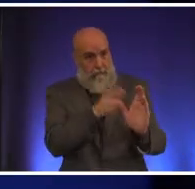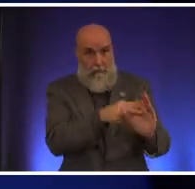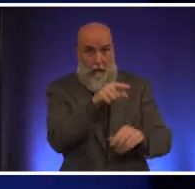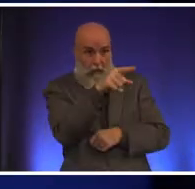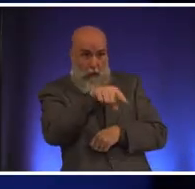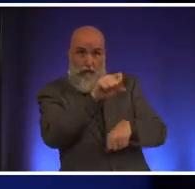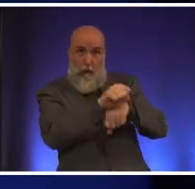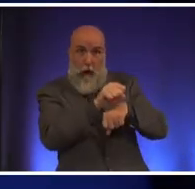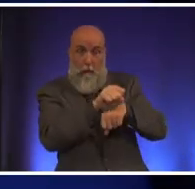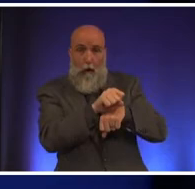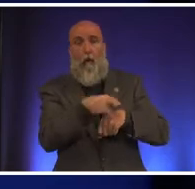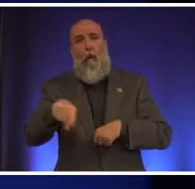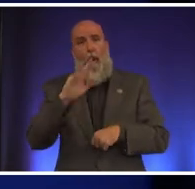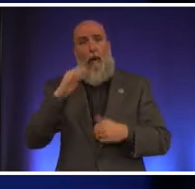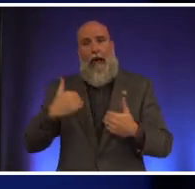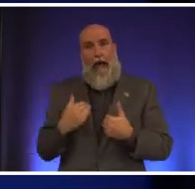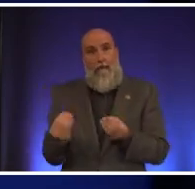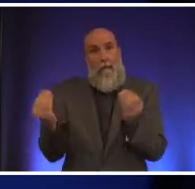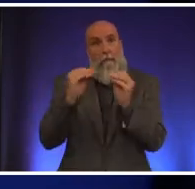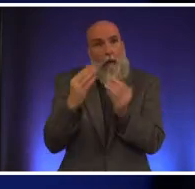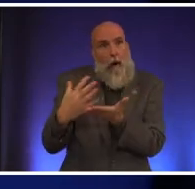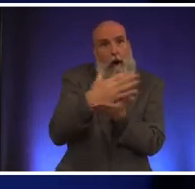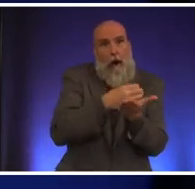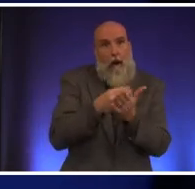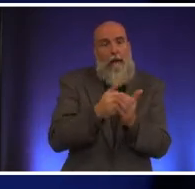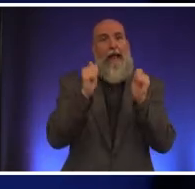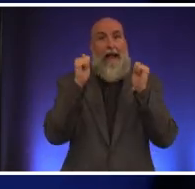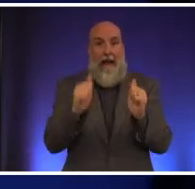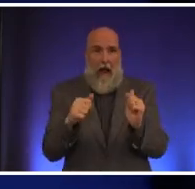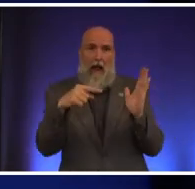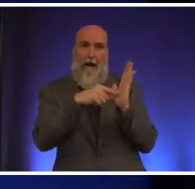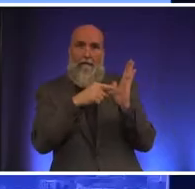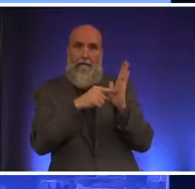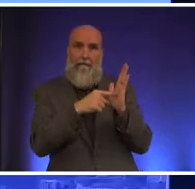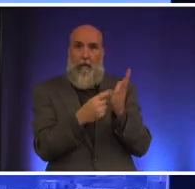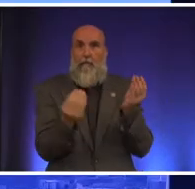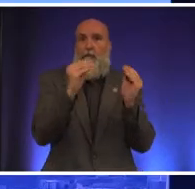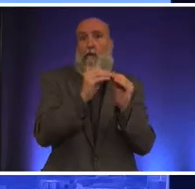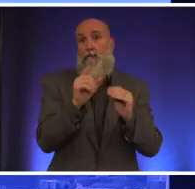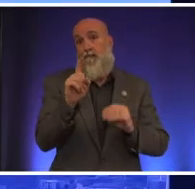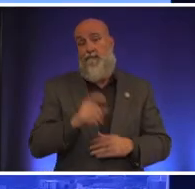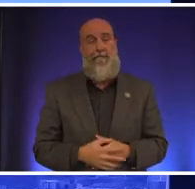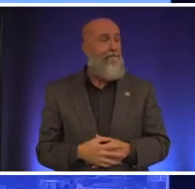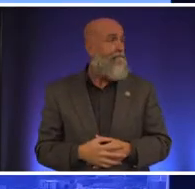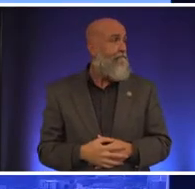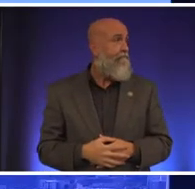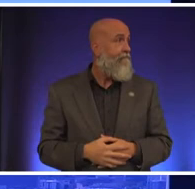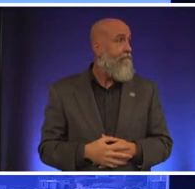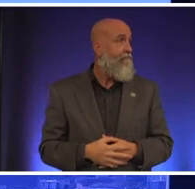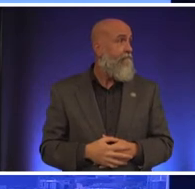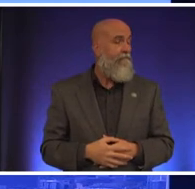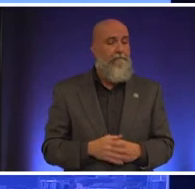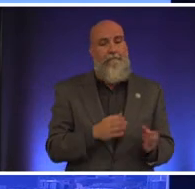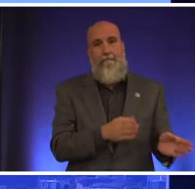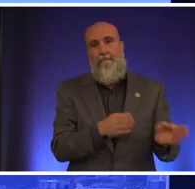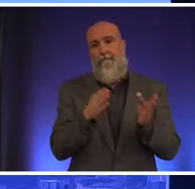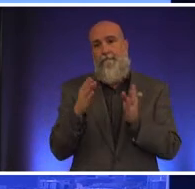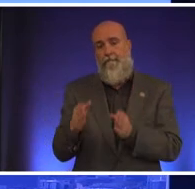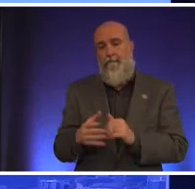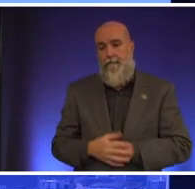creating so that they'll have more income and be able to afford more representative israel um